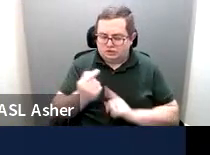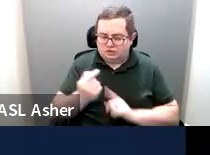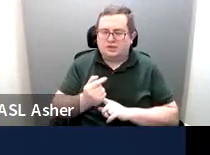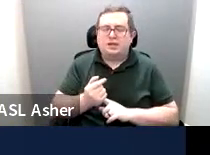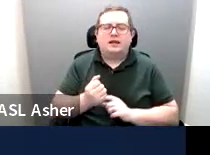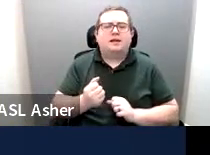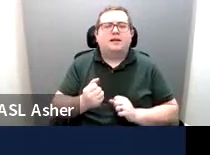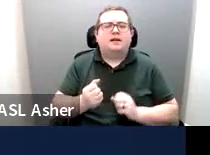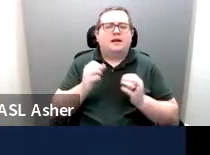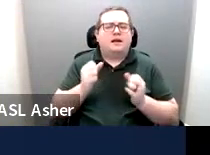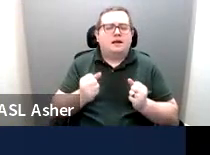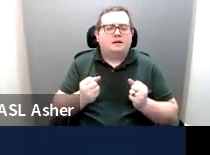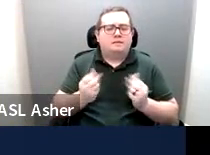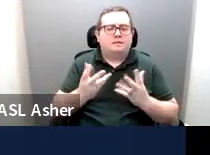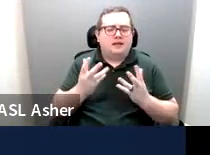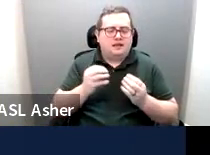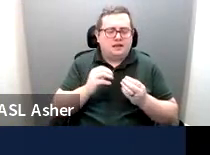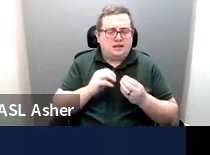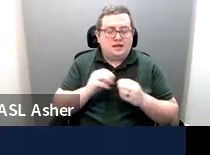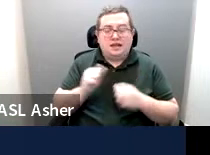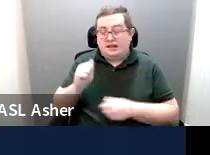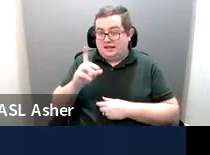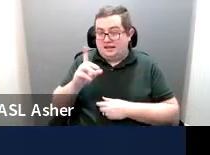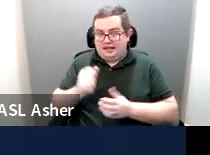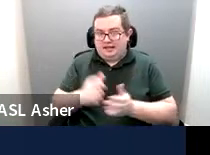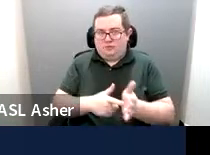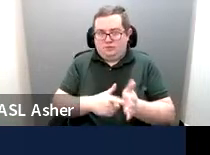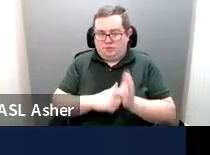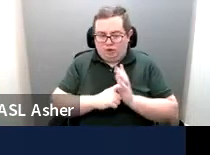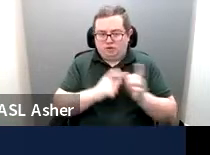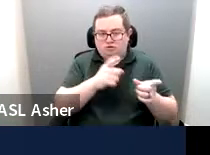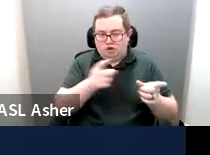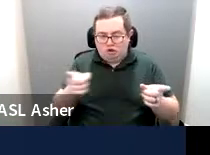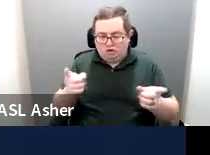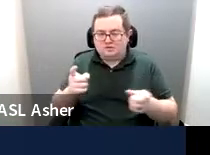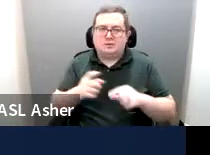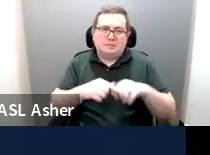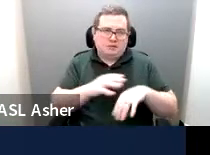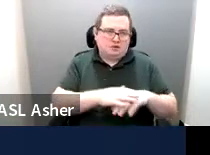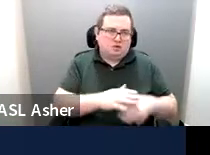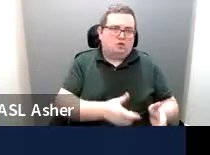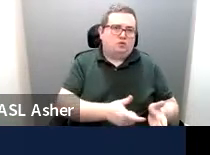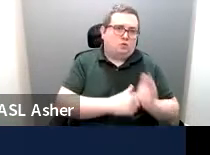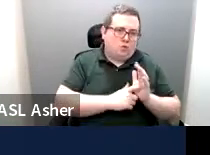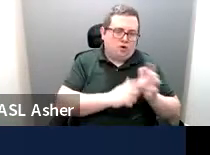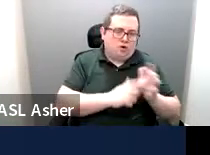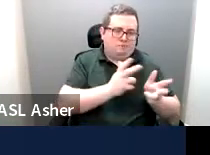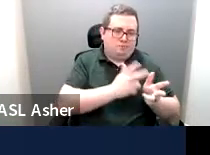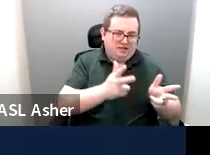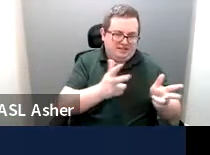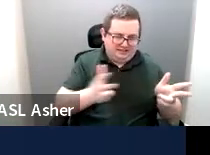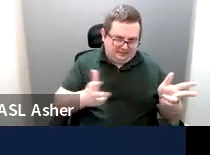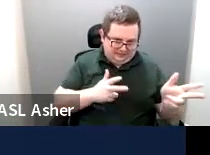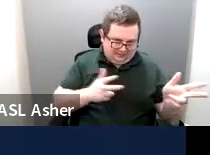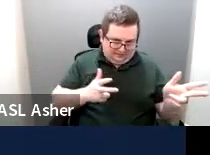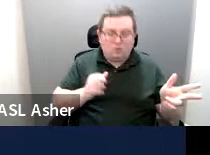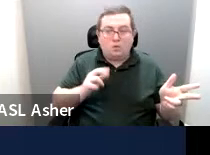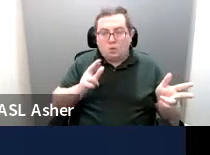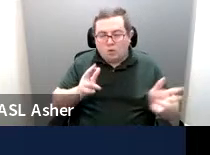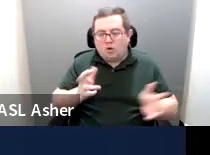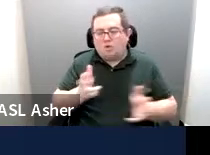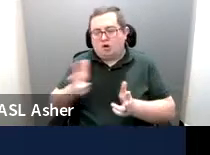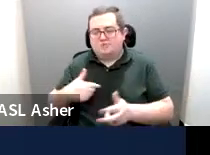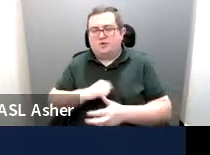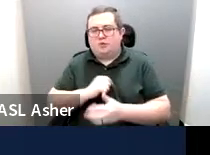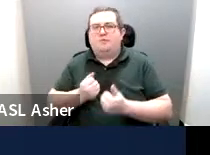the number of ADA stalls based on the number of required parking spaces or the number of parking spaces provided?